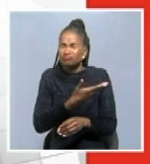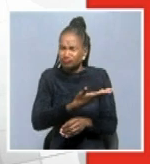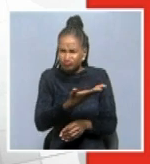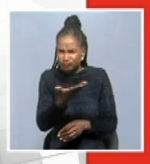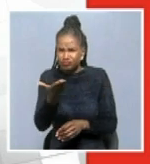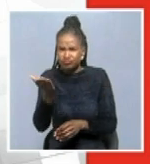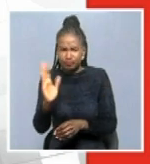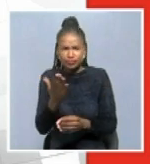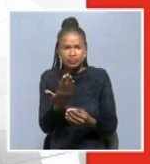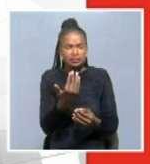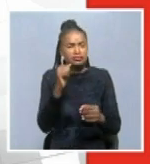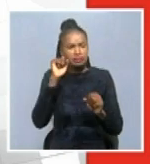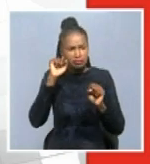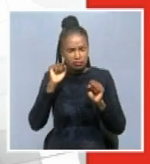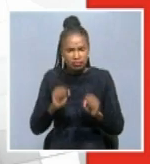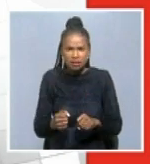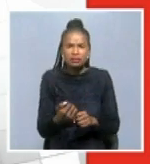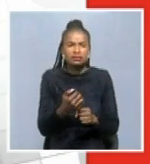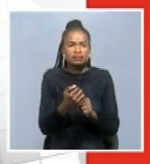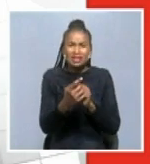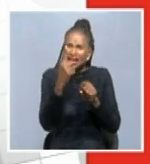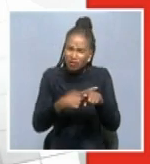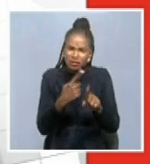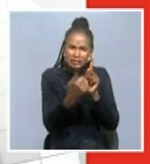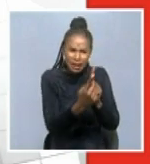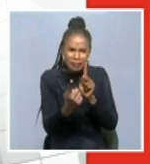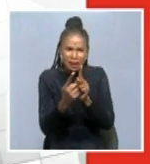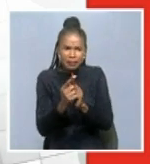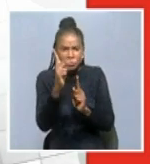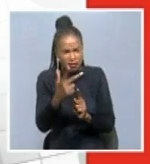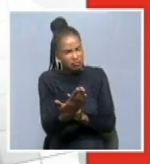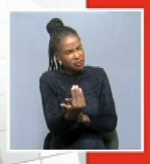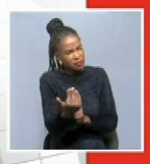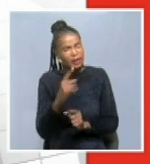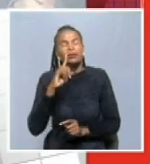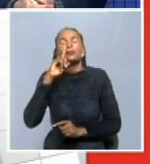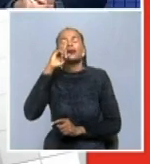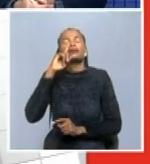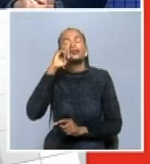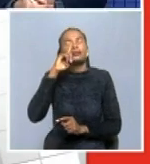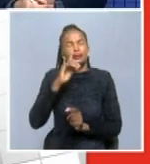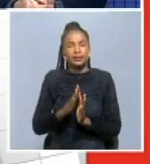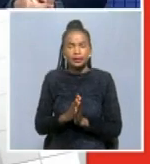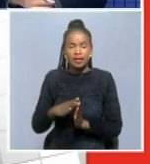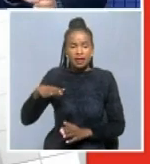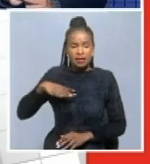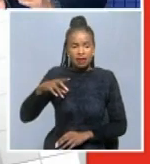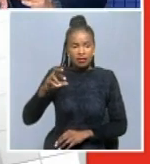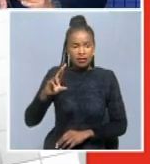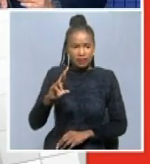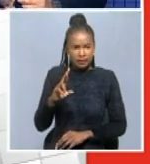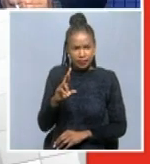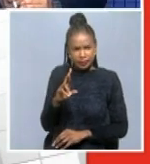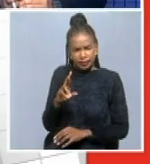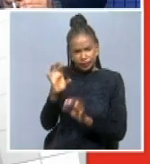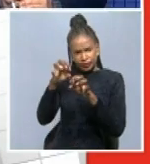those are the people that, of course, we are trying to target. Now, Governor Andre, looking at the rate